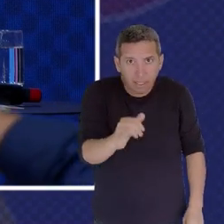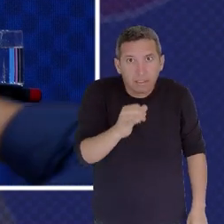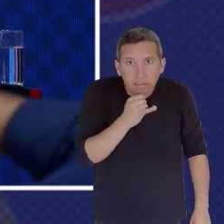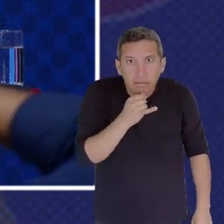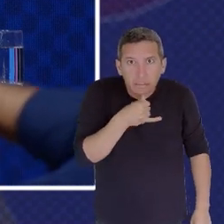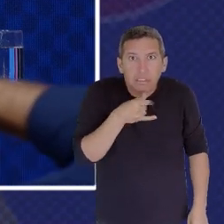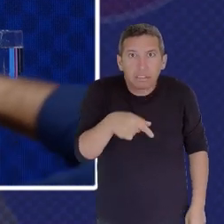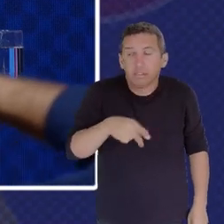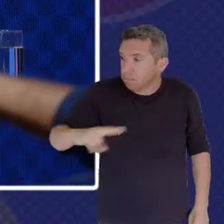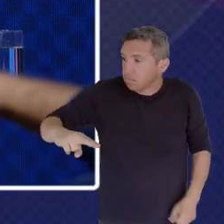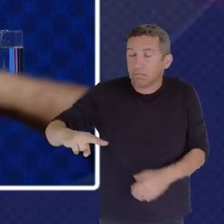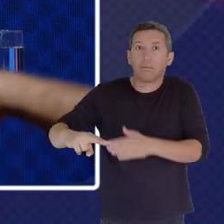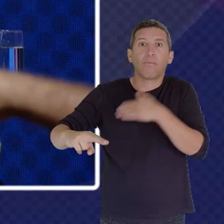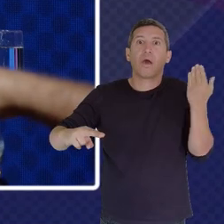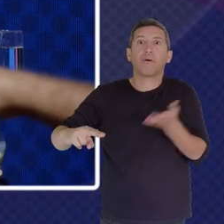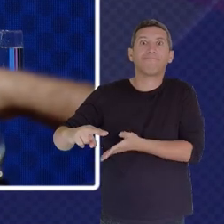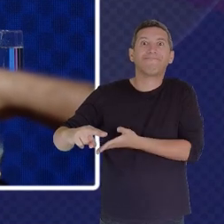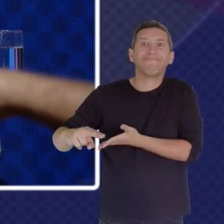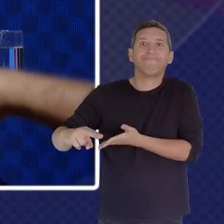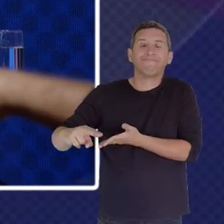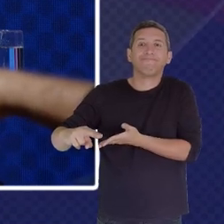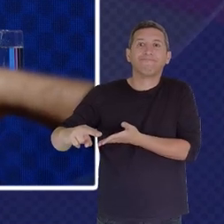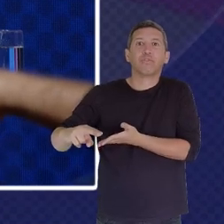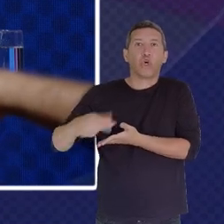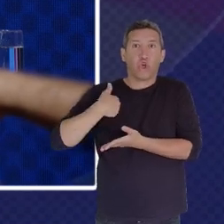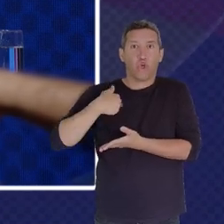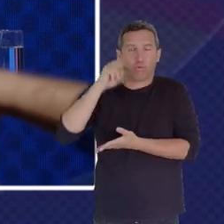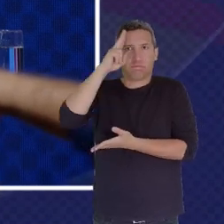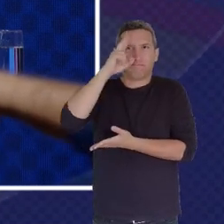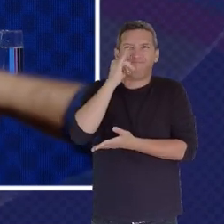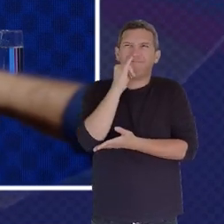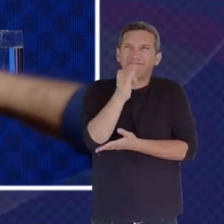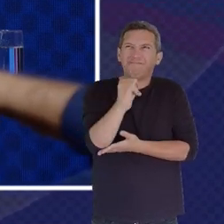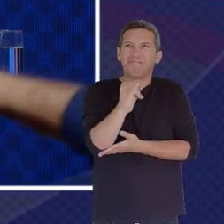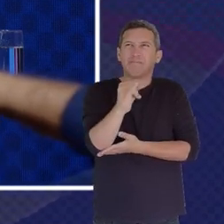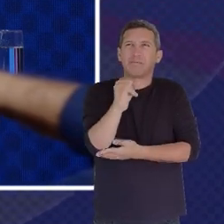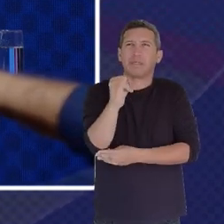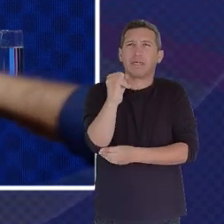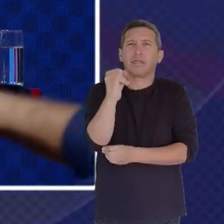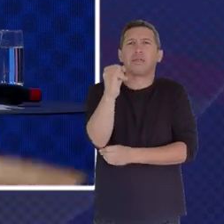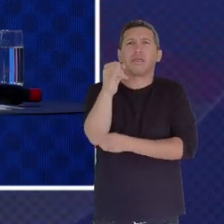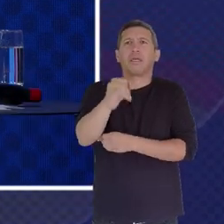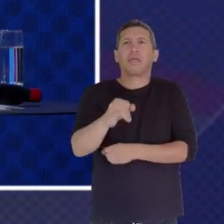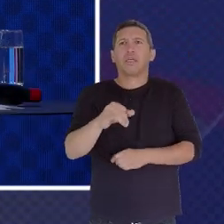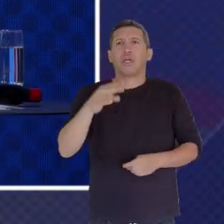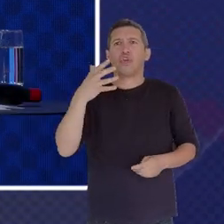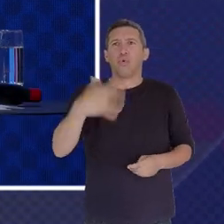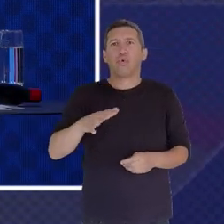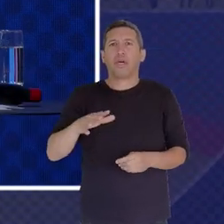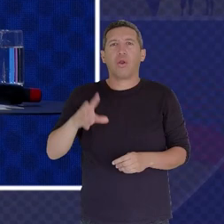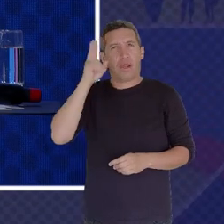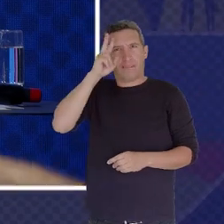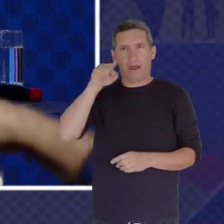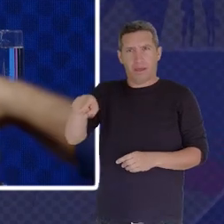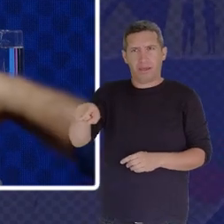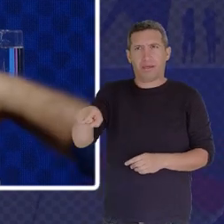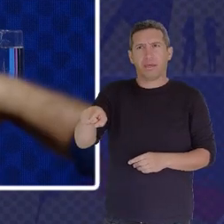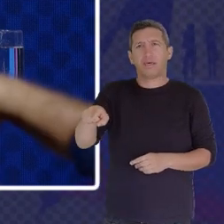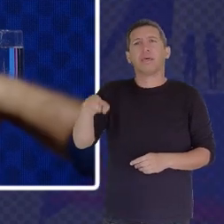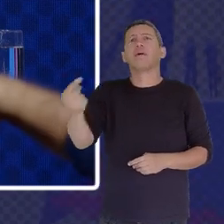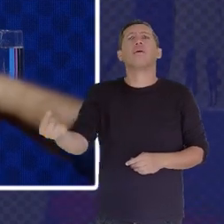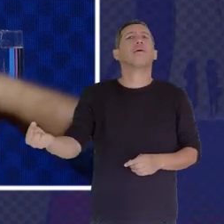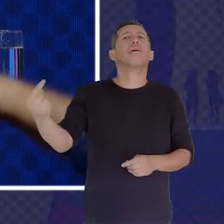Sad Story For No Reason What So And I Definitely Won't Come Back Around To It So Let's Move On To The Theme Of The Panel Which Is